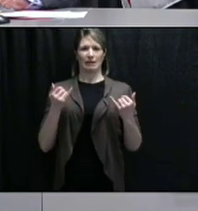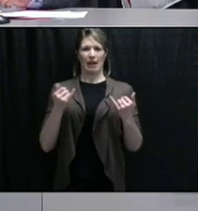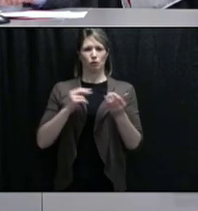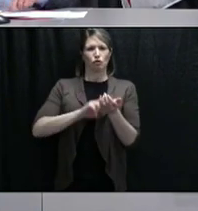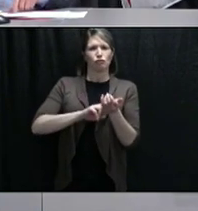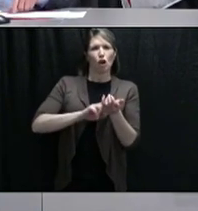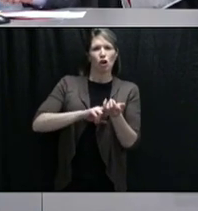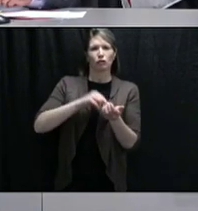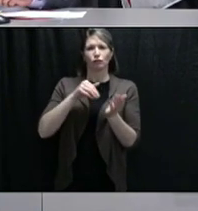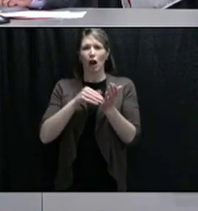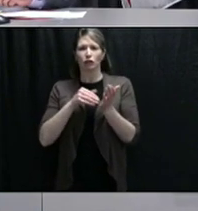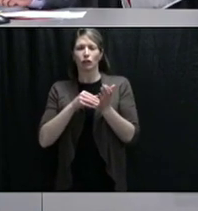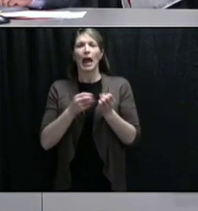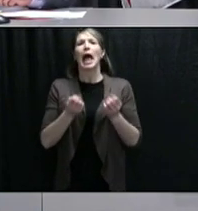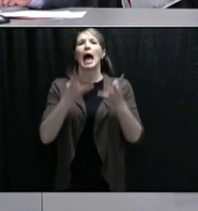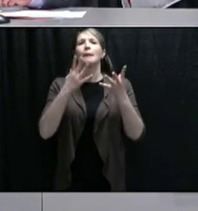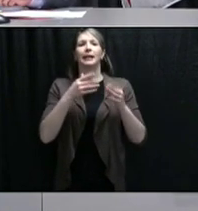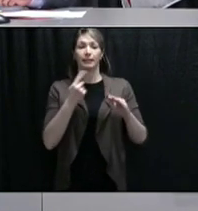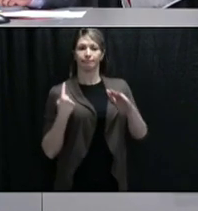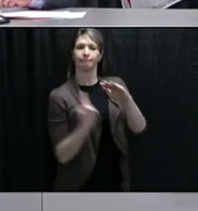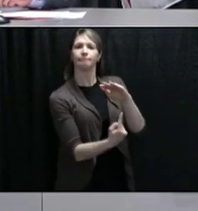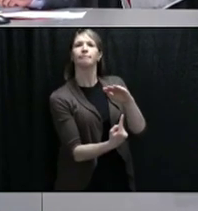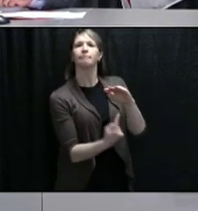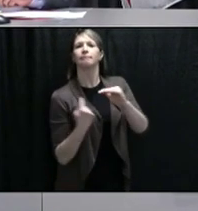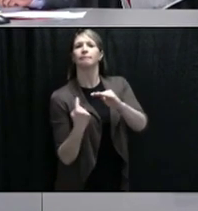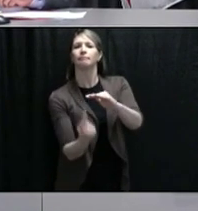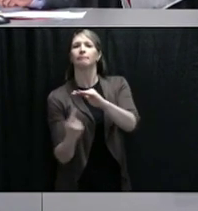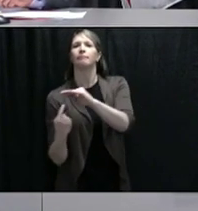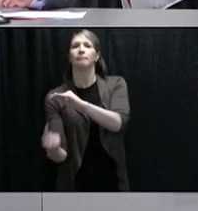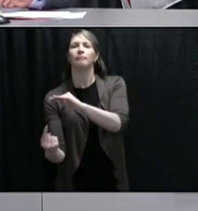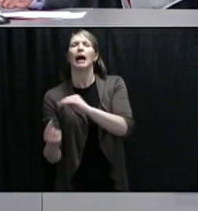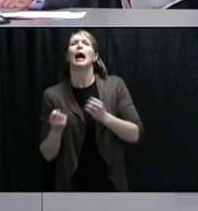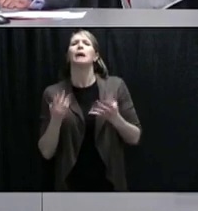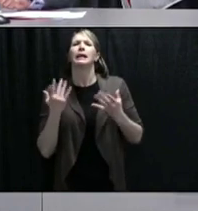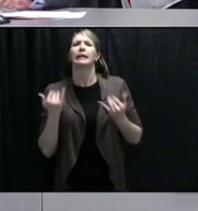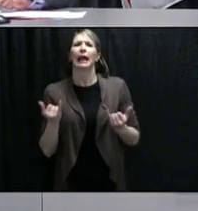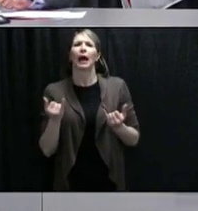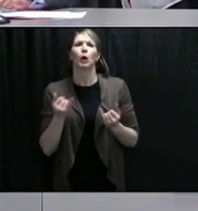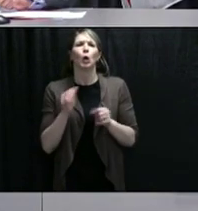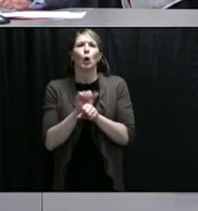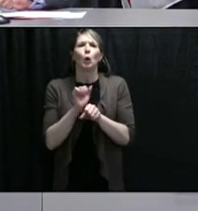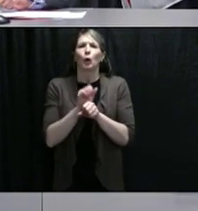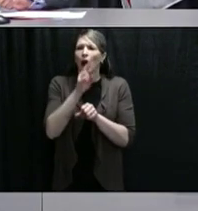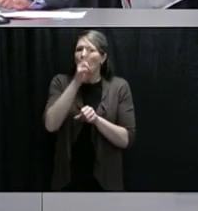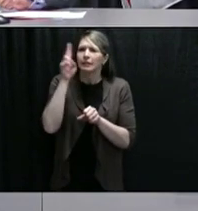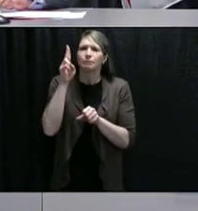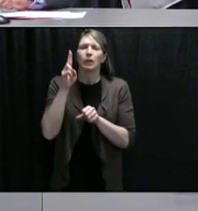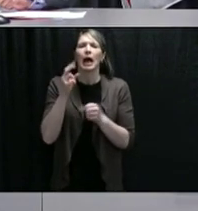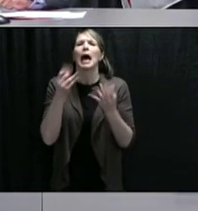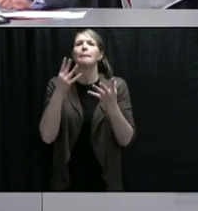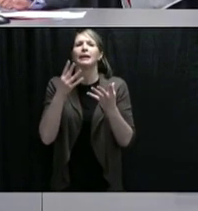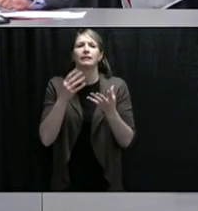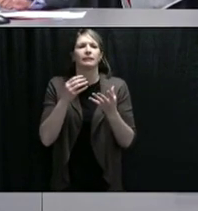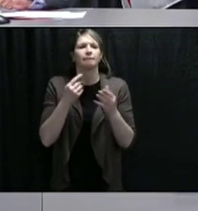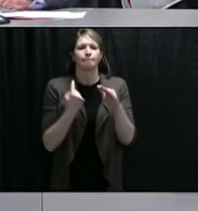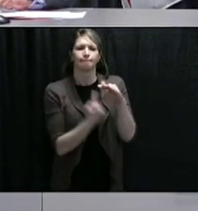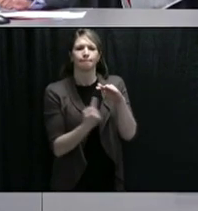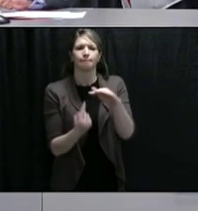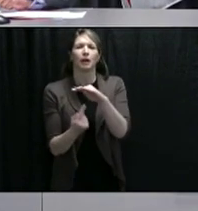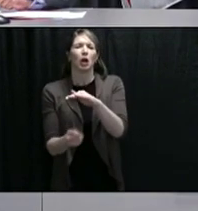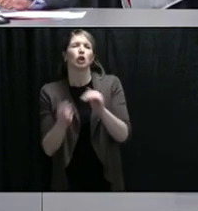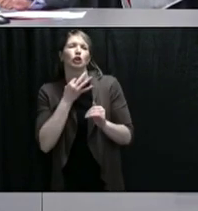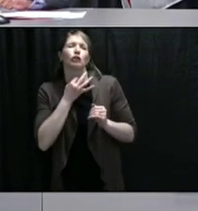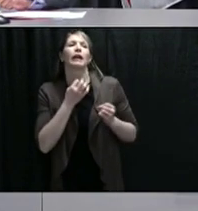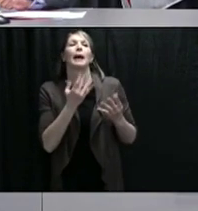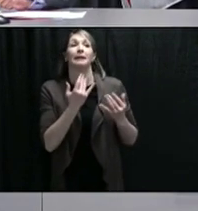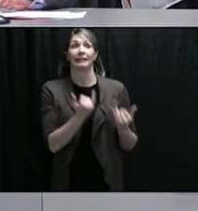and or confirmed positive because that would affect the extra staffing of